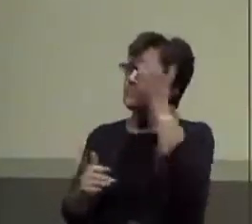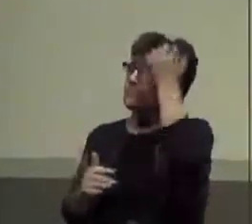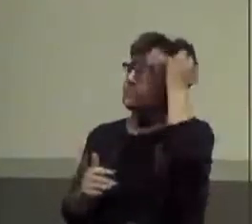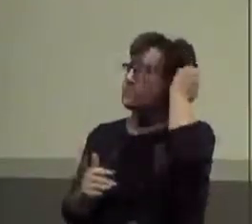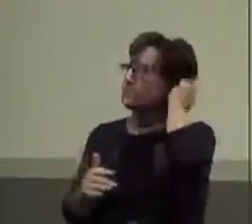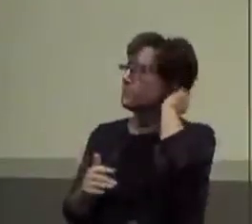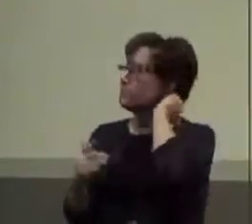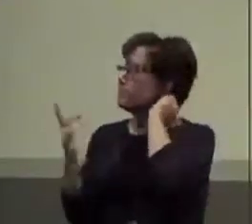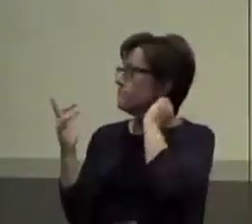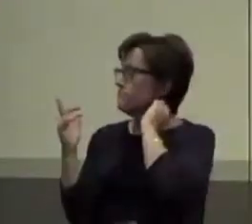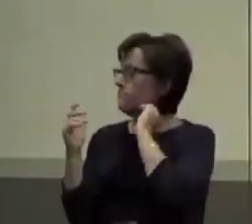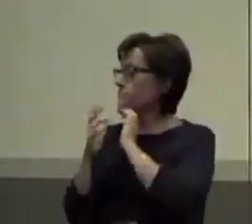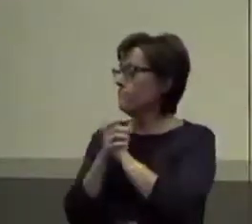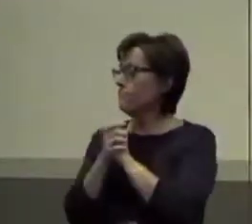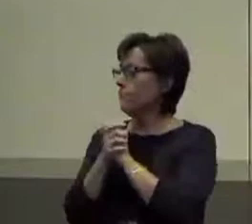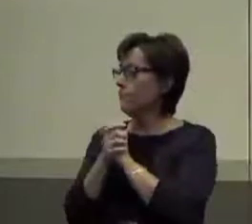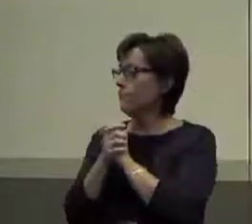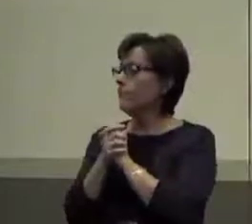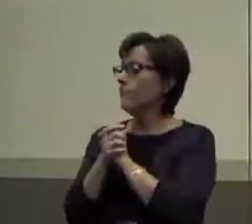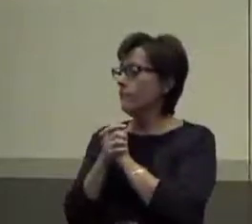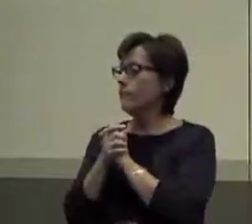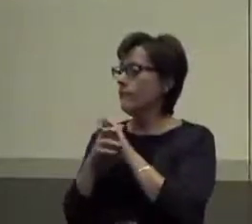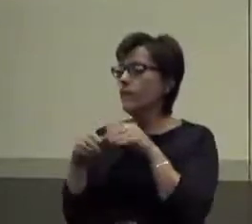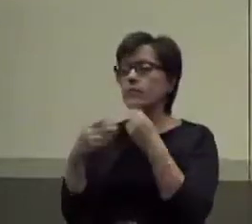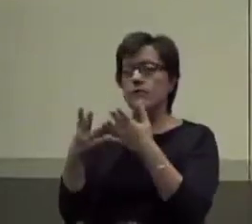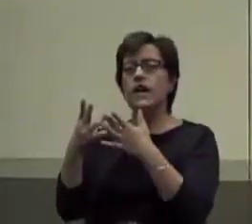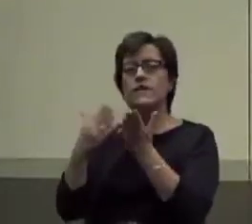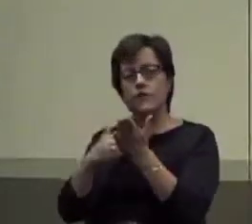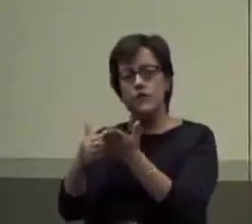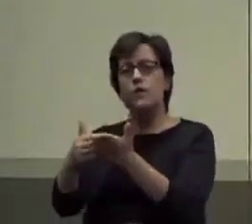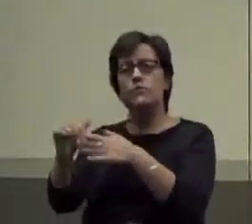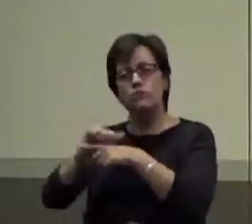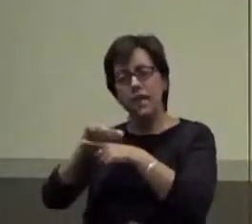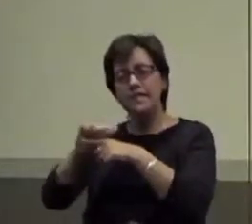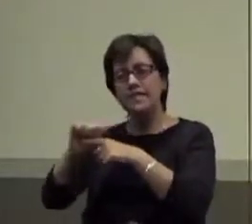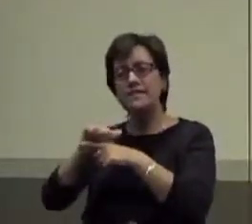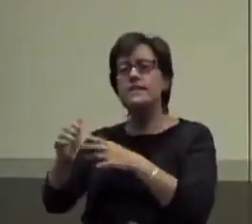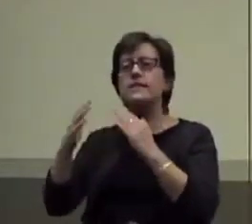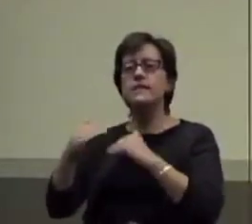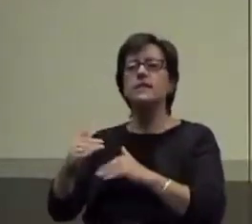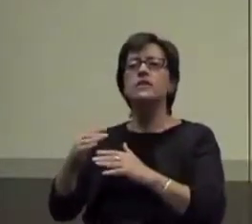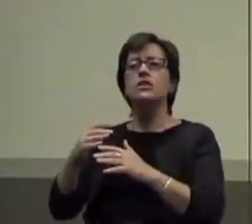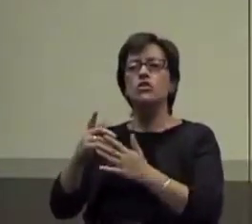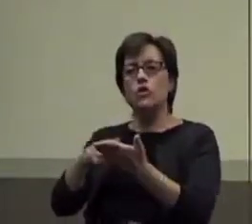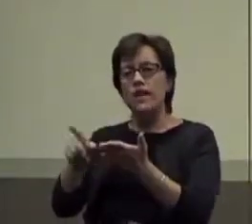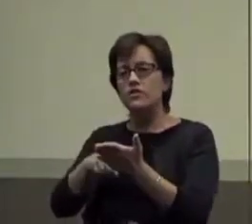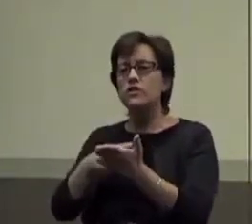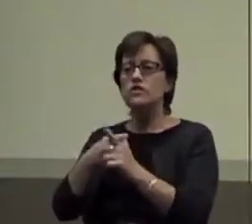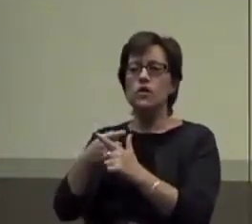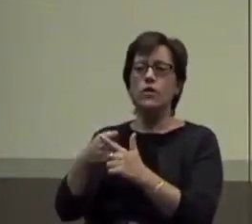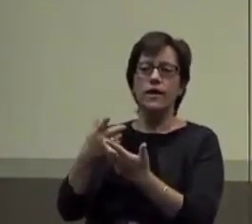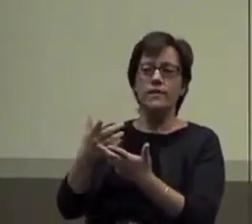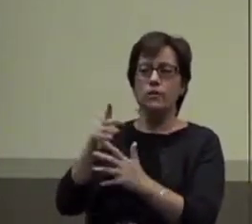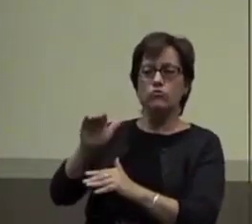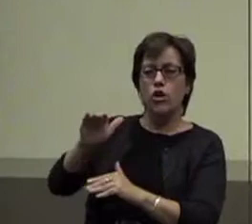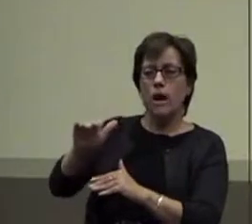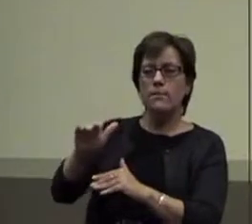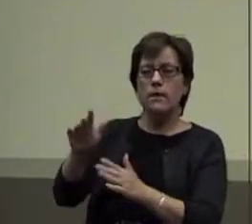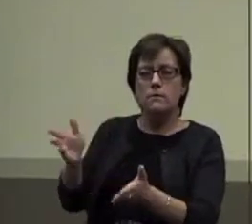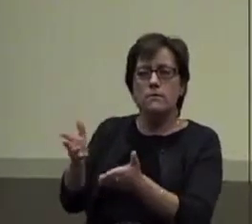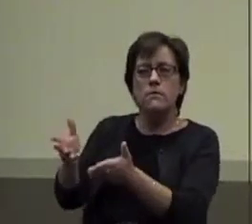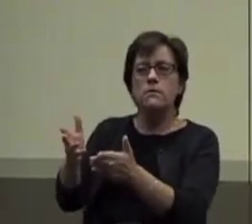You want to make sure that you provide, of course, frequent practice for her. Pre-correction. So prompts for her. To then